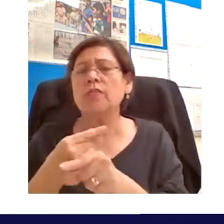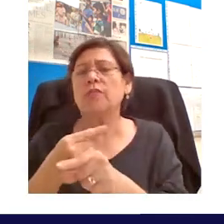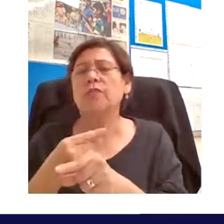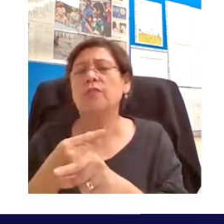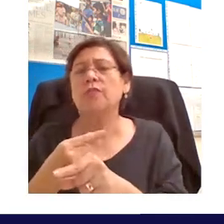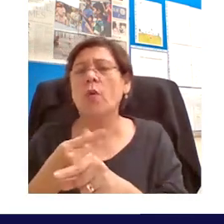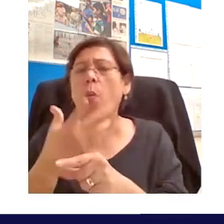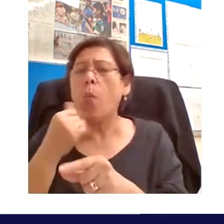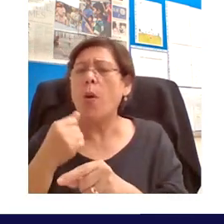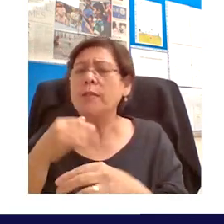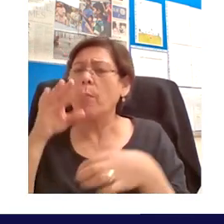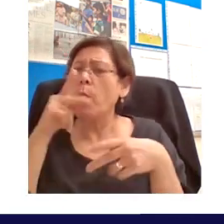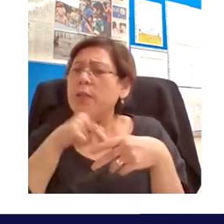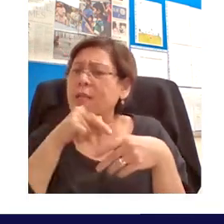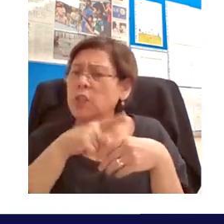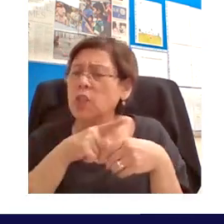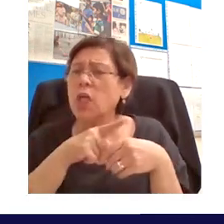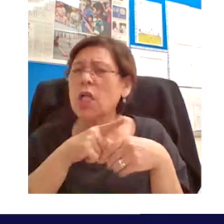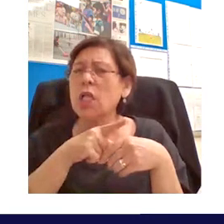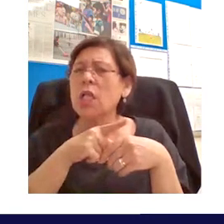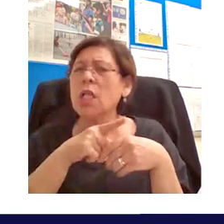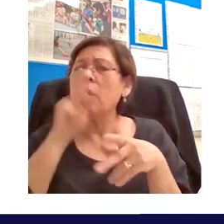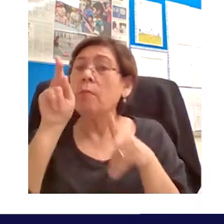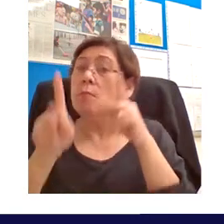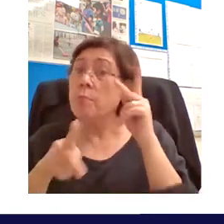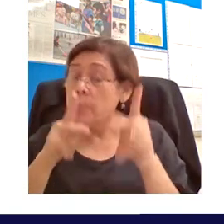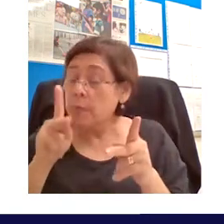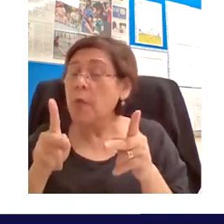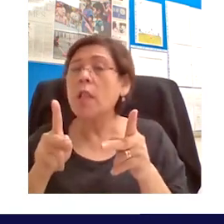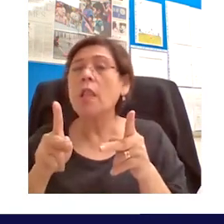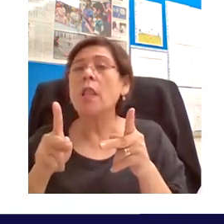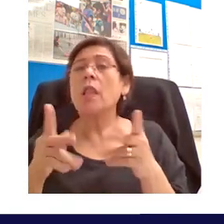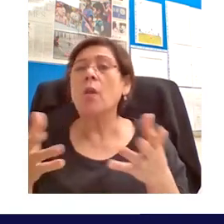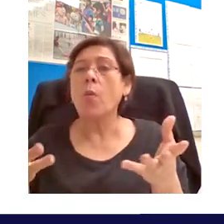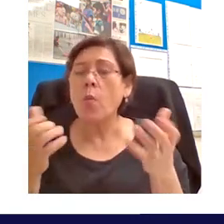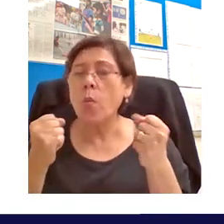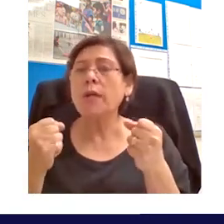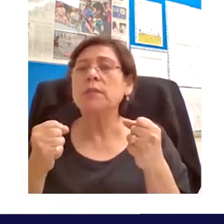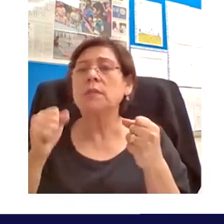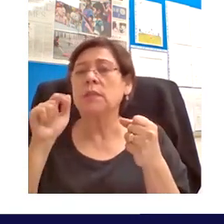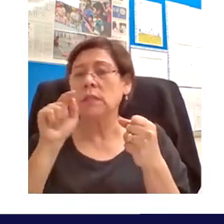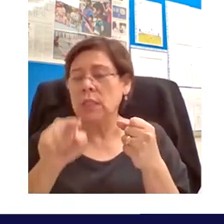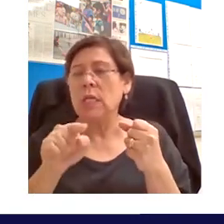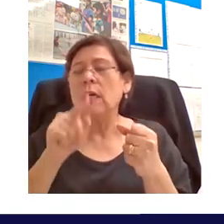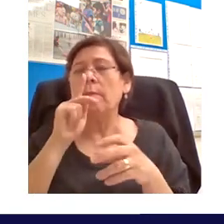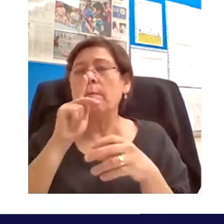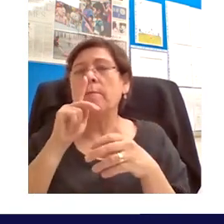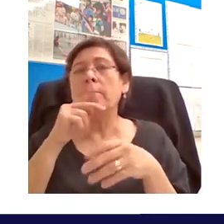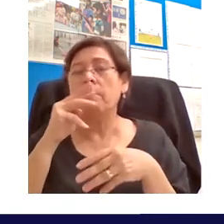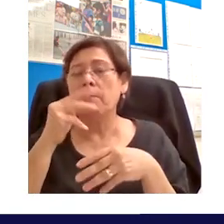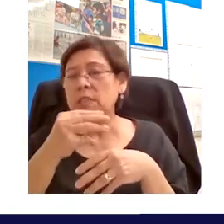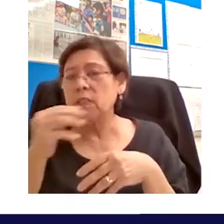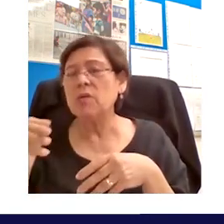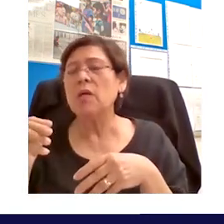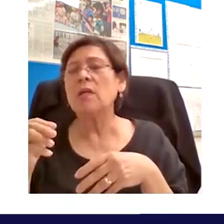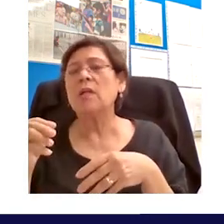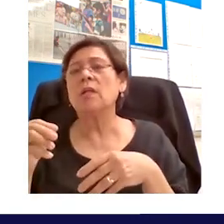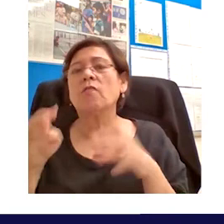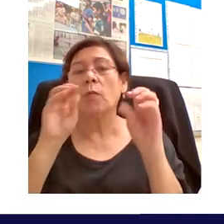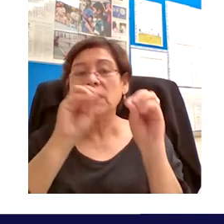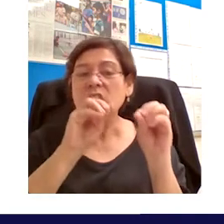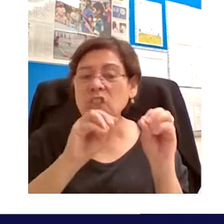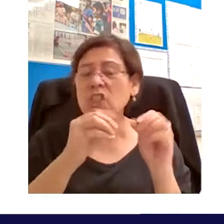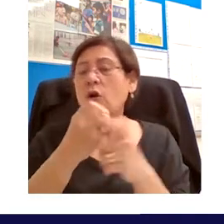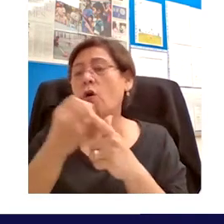where people exchange the best of uh their material whether from the research side or from the teaching side